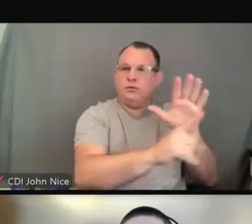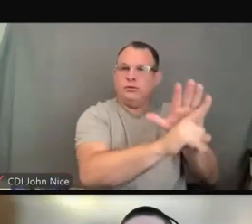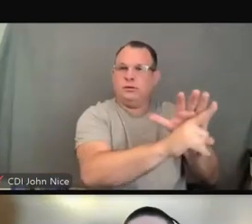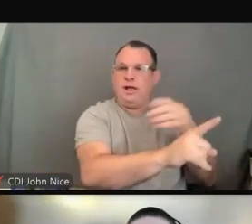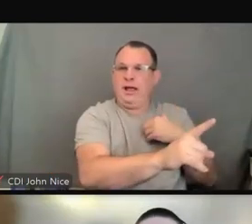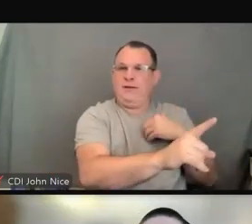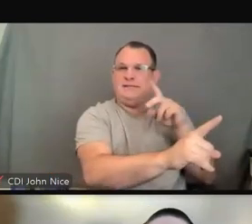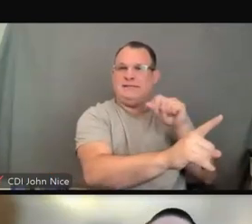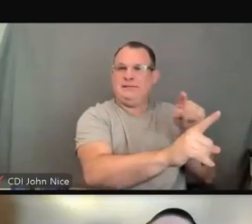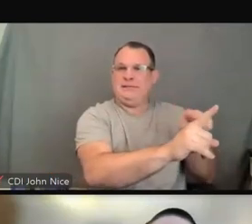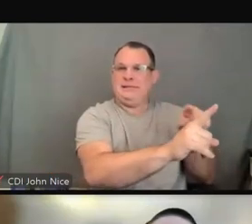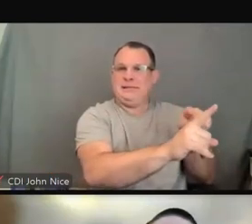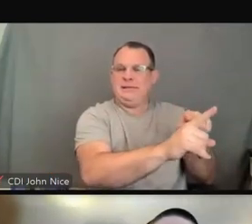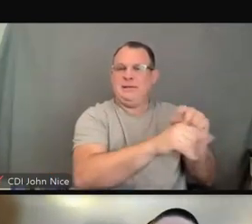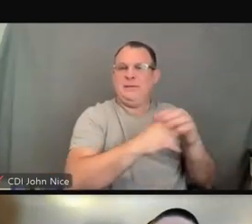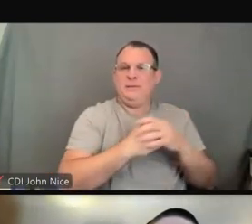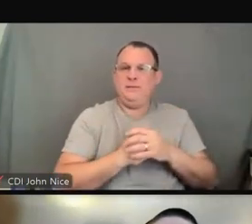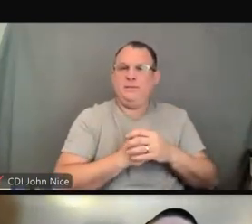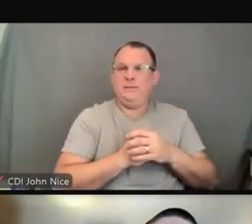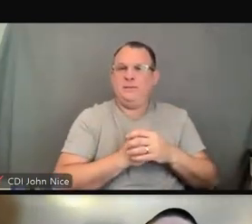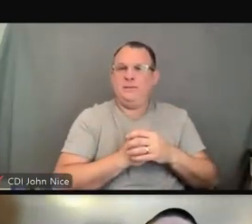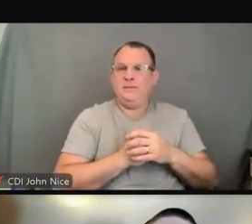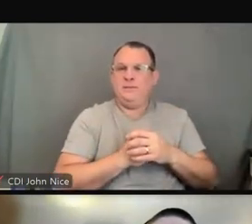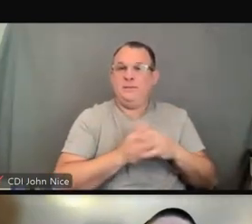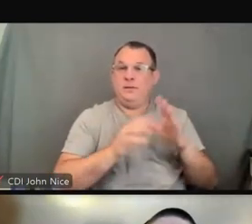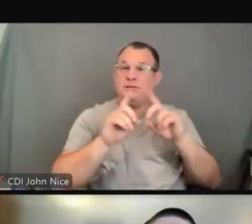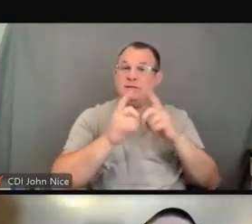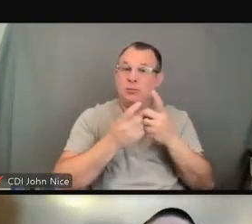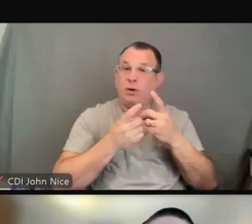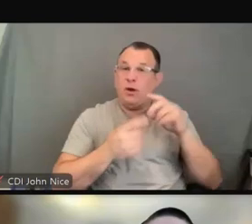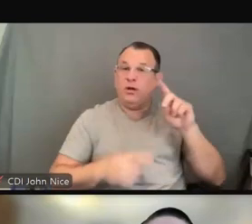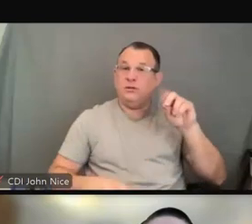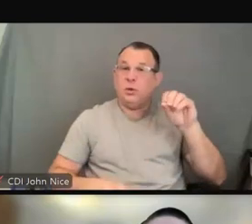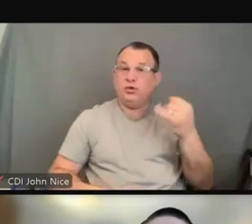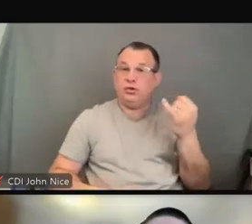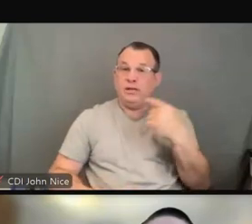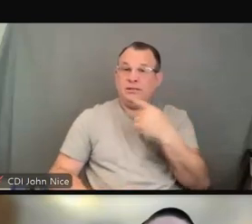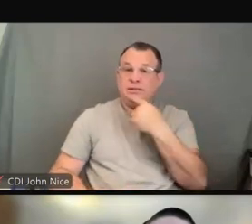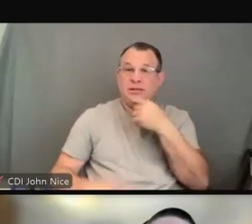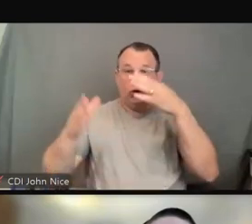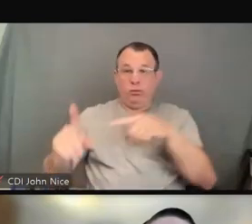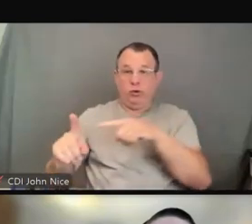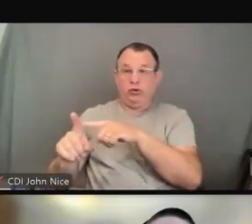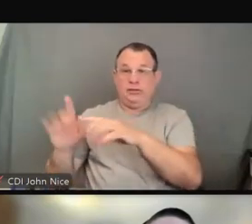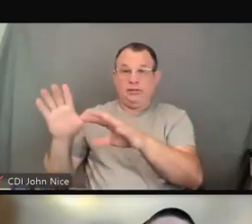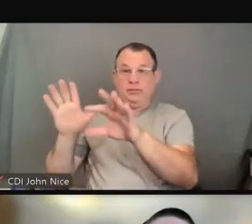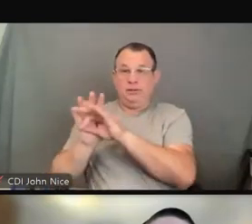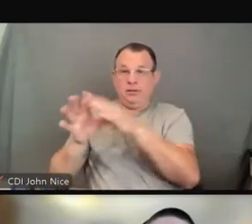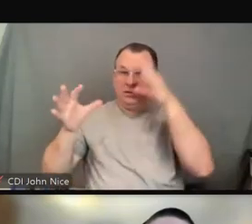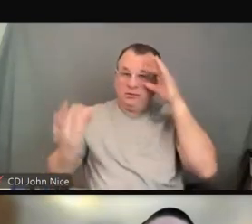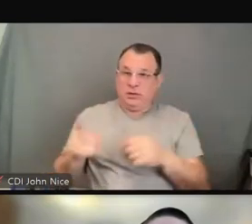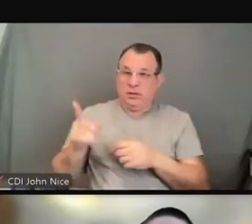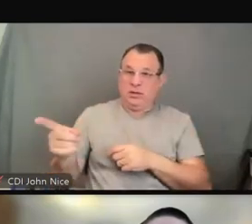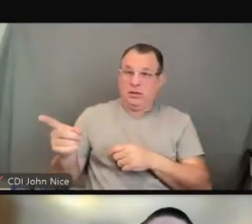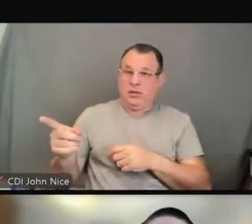The Department of Justice guidance indicates that the person's choice must be honored unless the entity